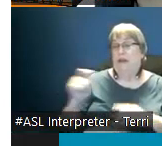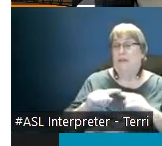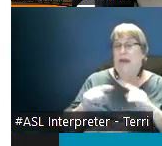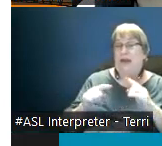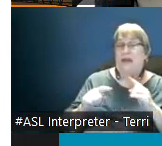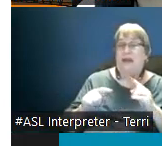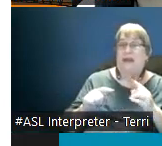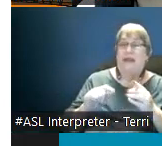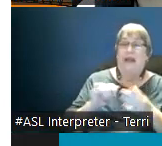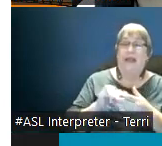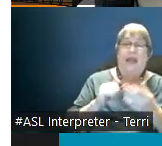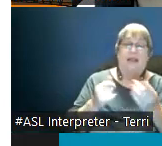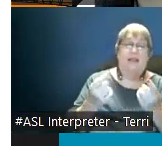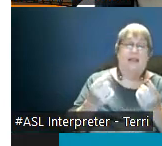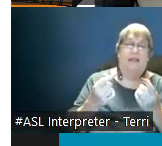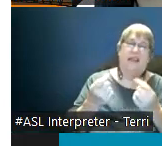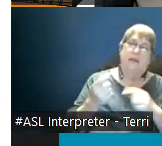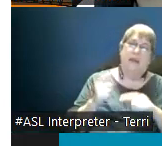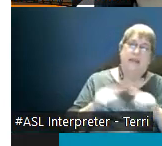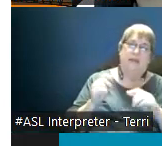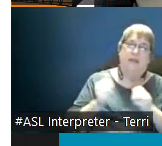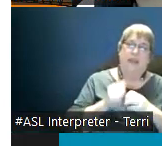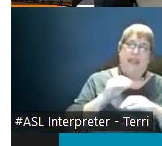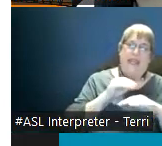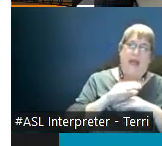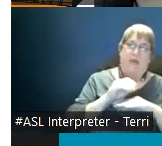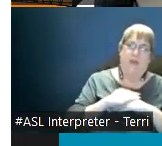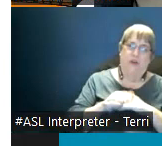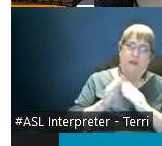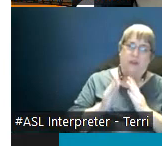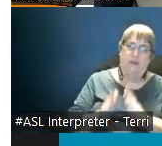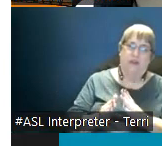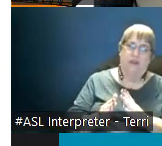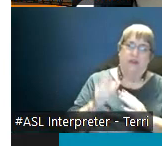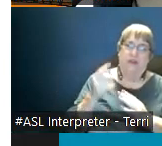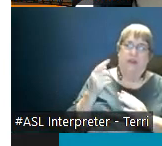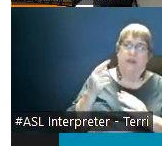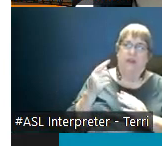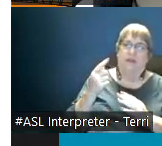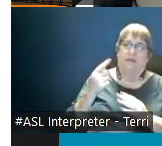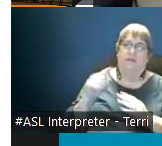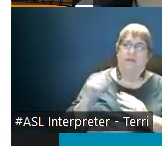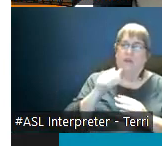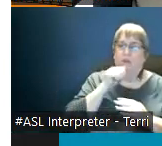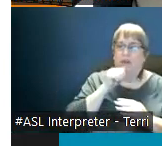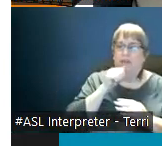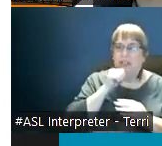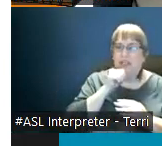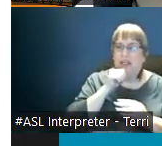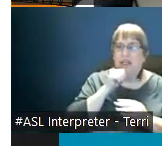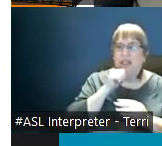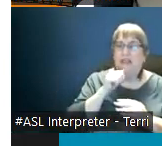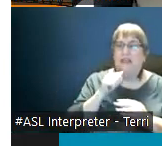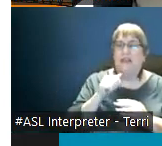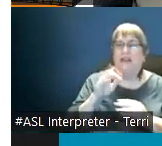with the counselors is a little bit different uh in terms of um you know in terms of the privacy uh FERPA